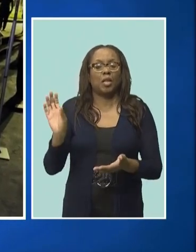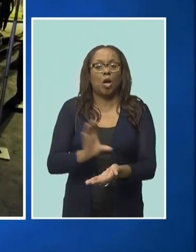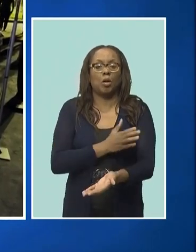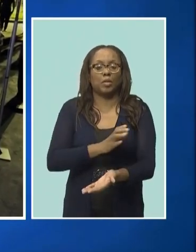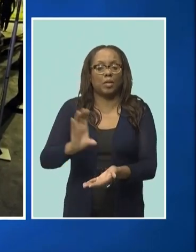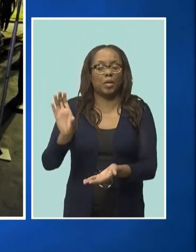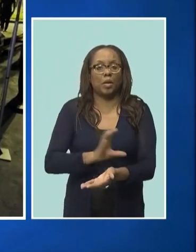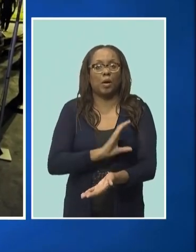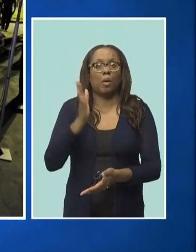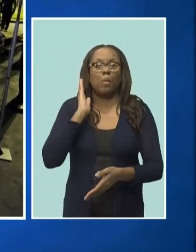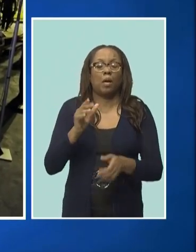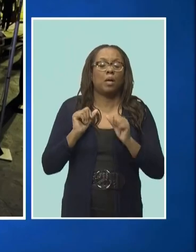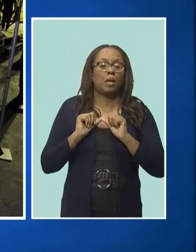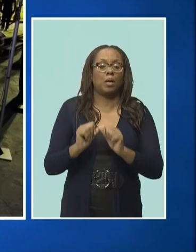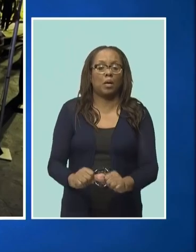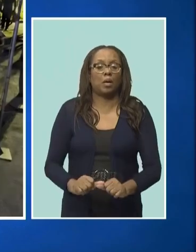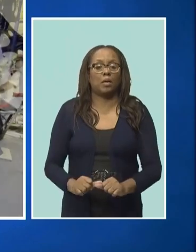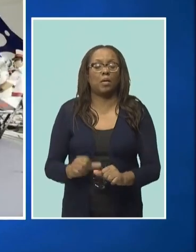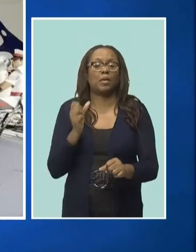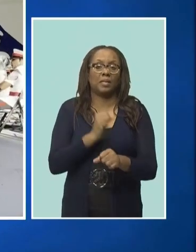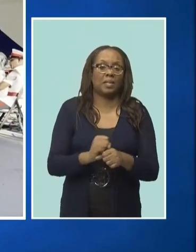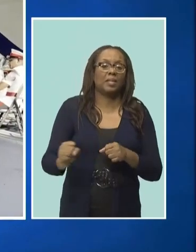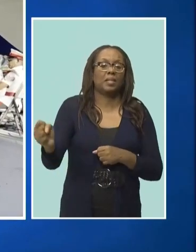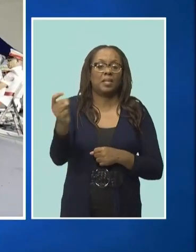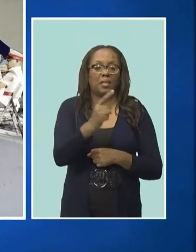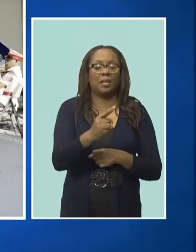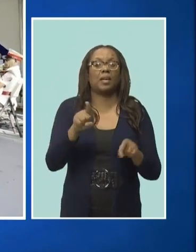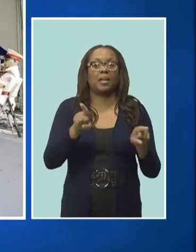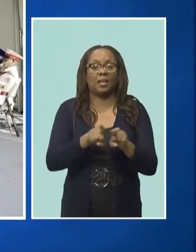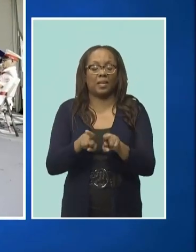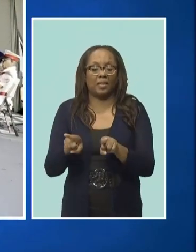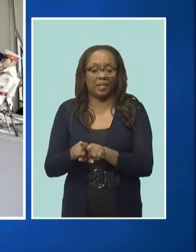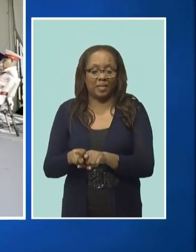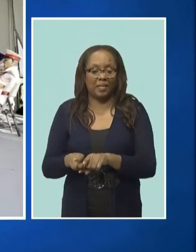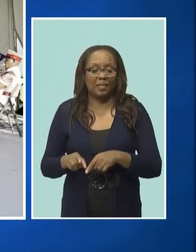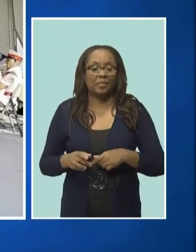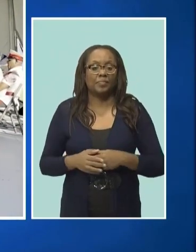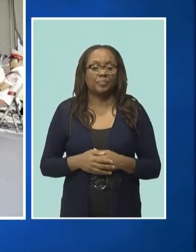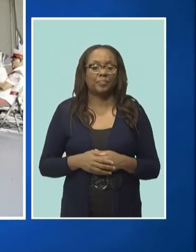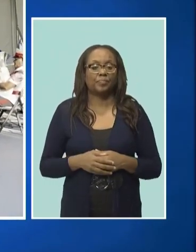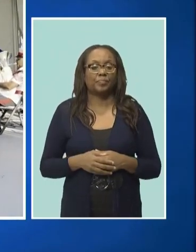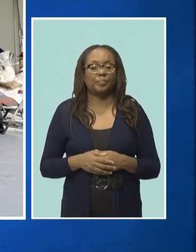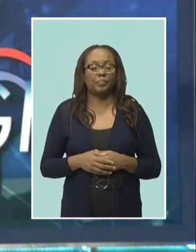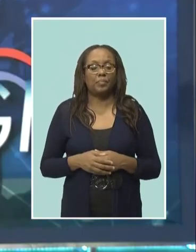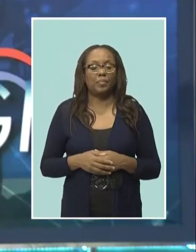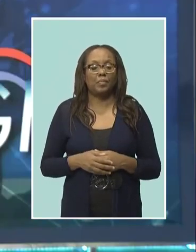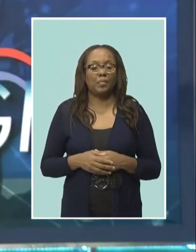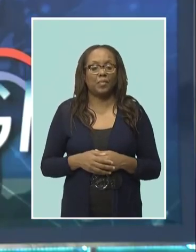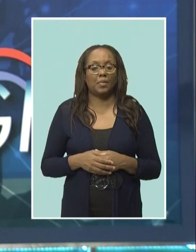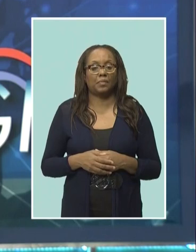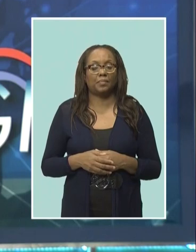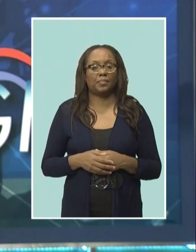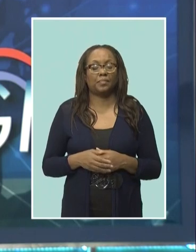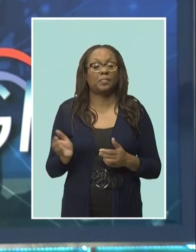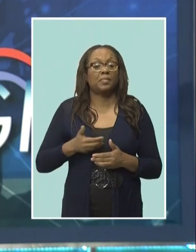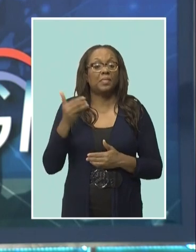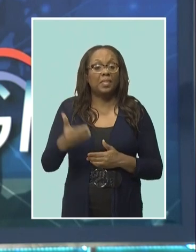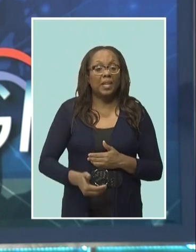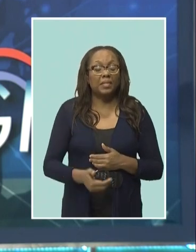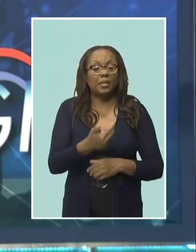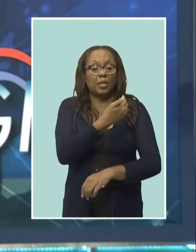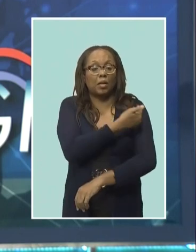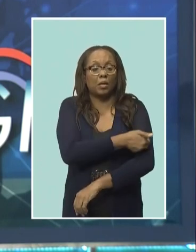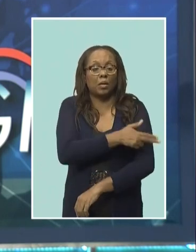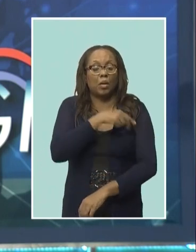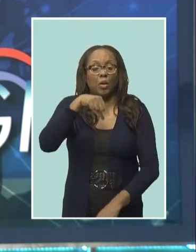is expected to continue in 2023. Rianne Phillips, CBC News. Coming up, the QEH